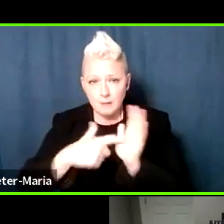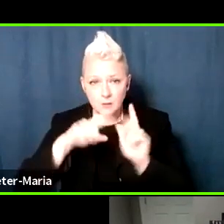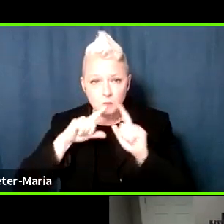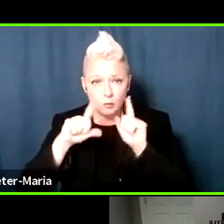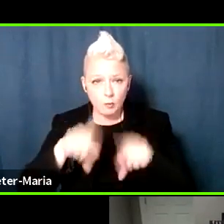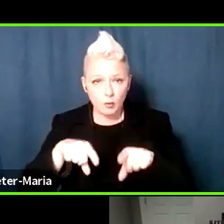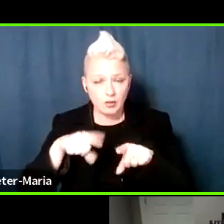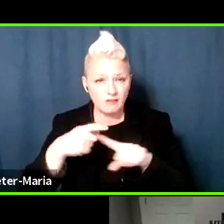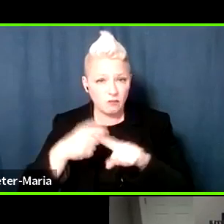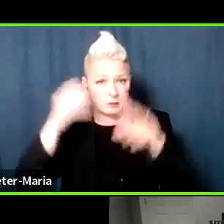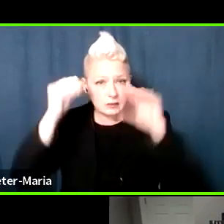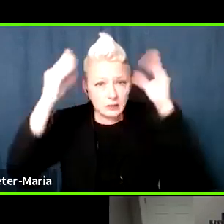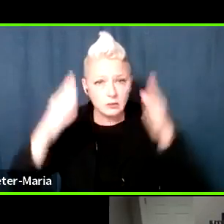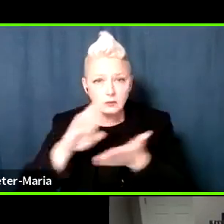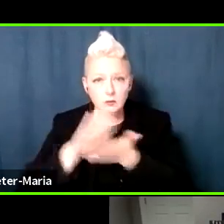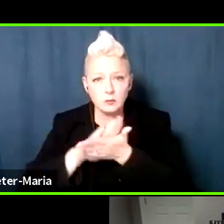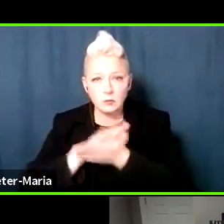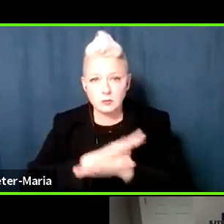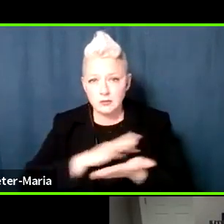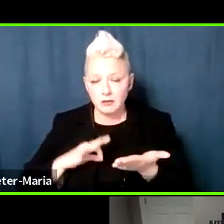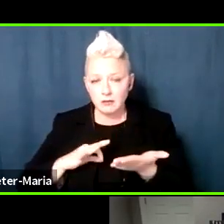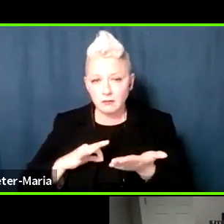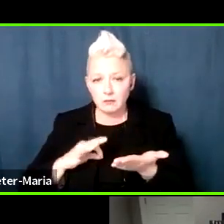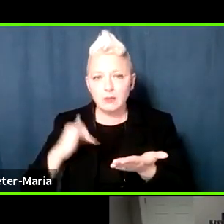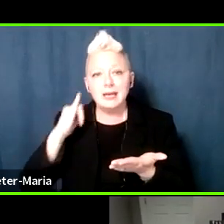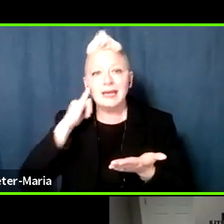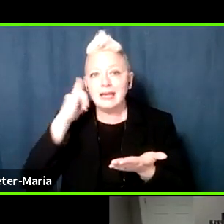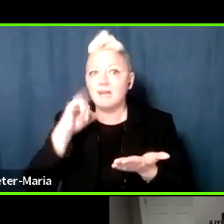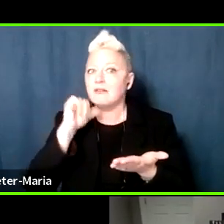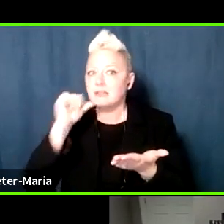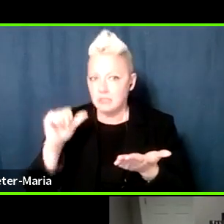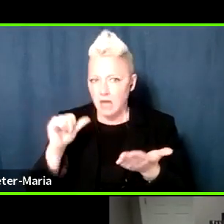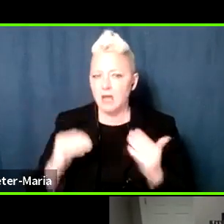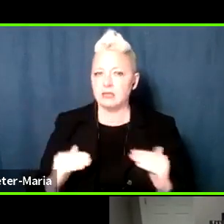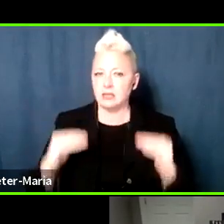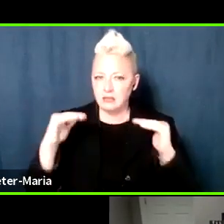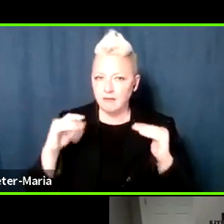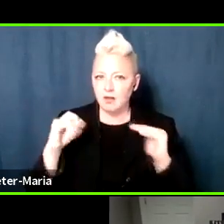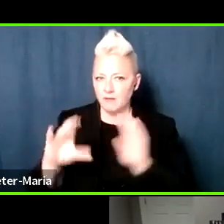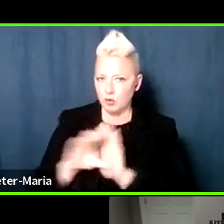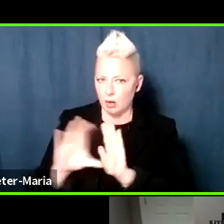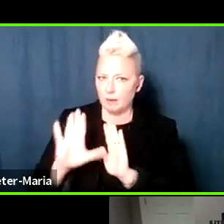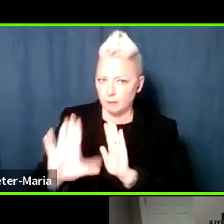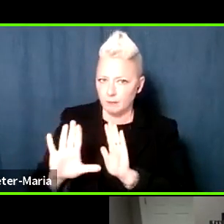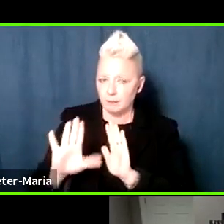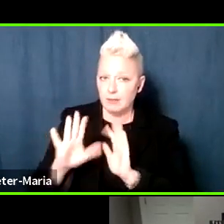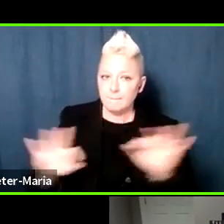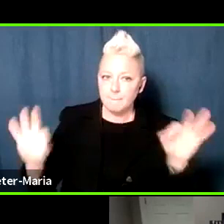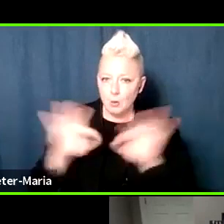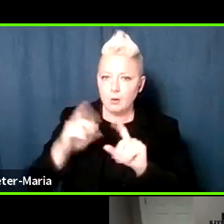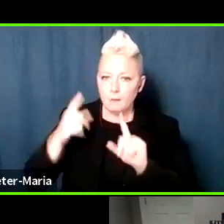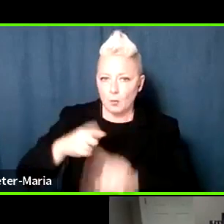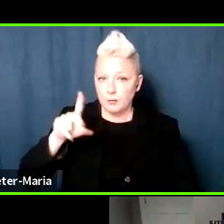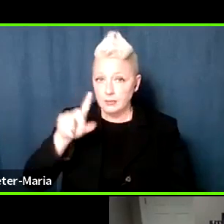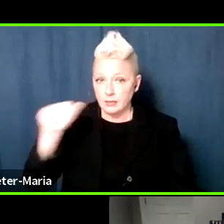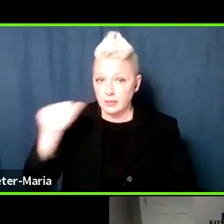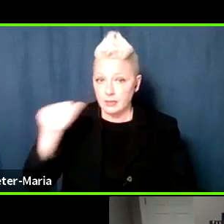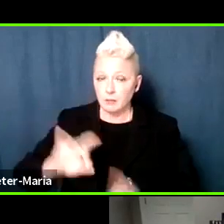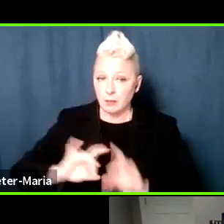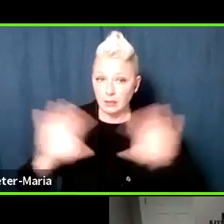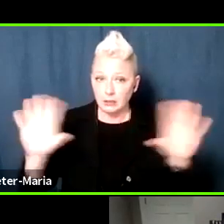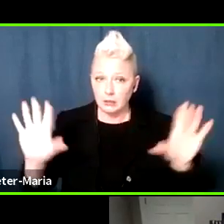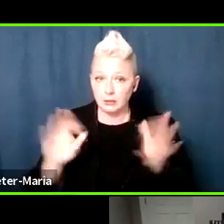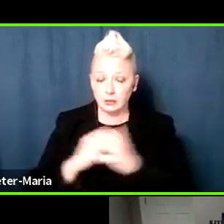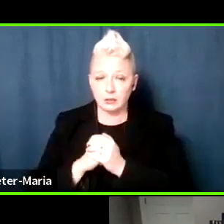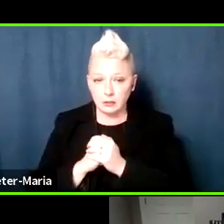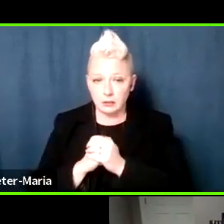by teachers or school staff, if it doesn't rise to the level of a crime? And this is an important point that DA made. And she made it in a way that I